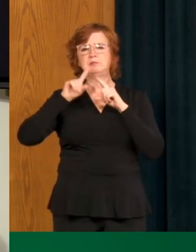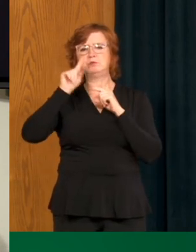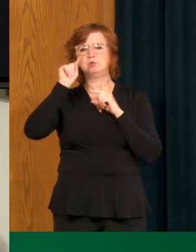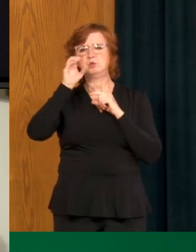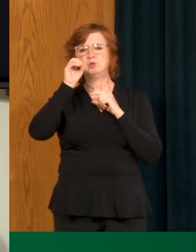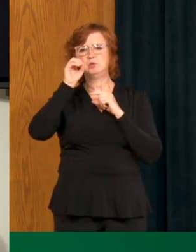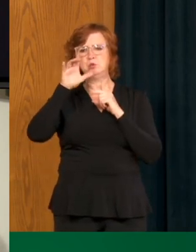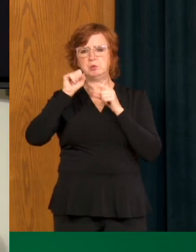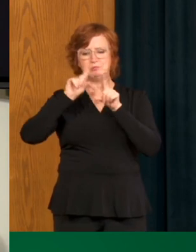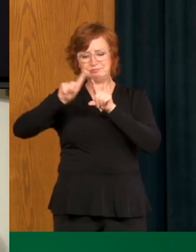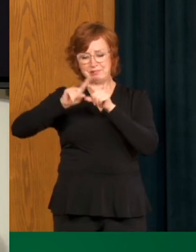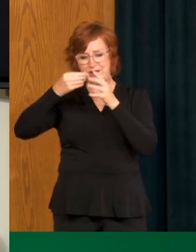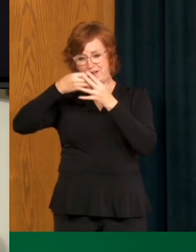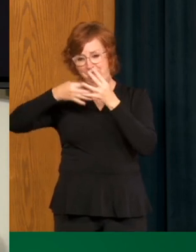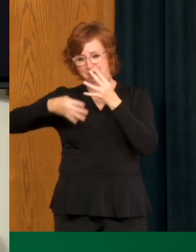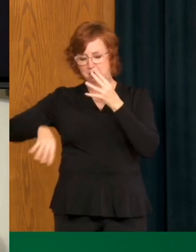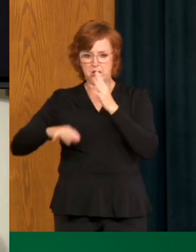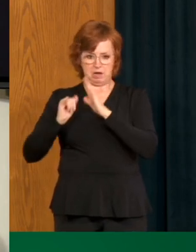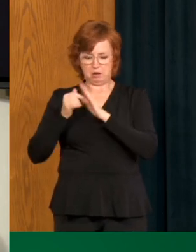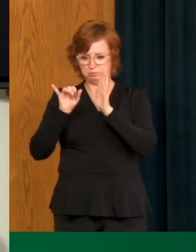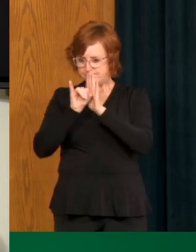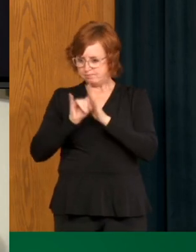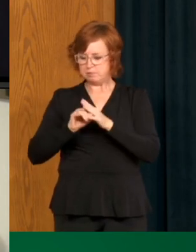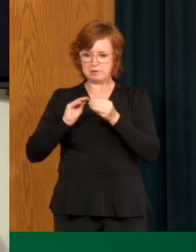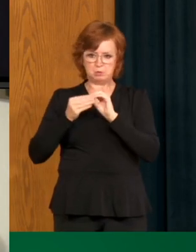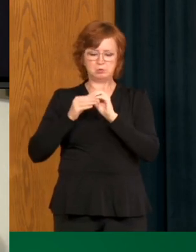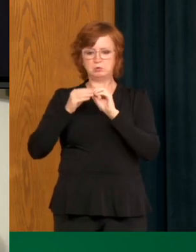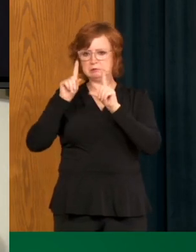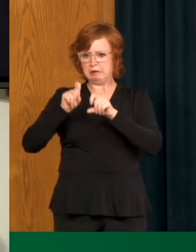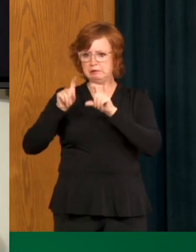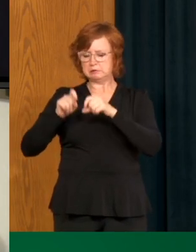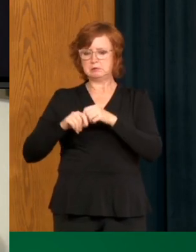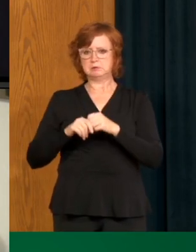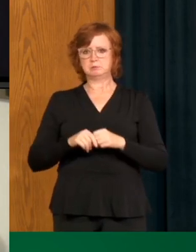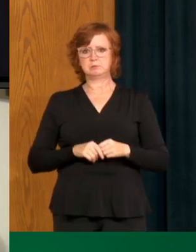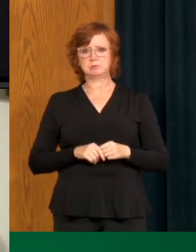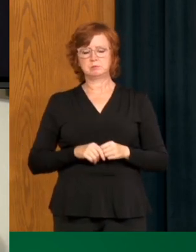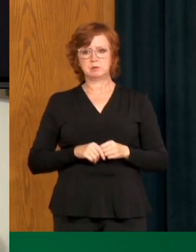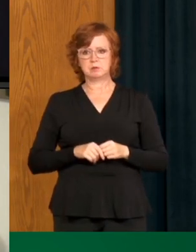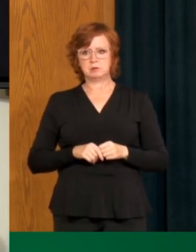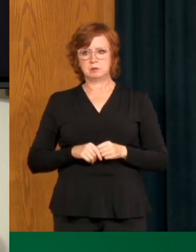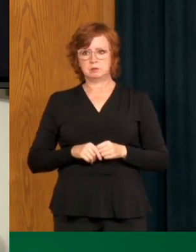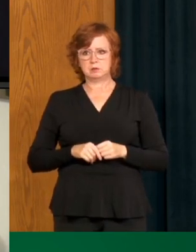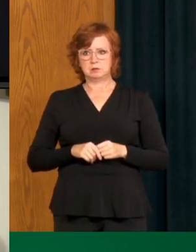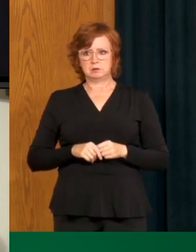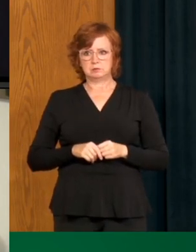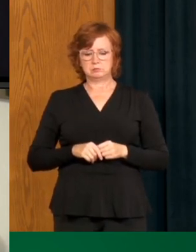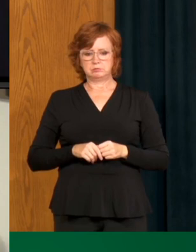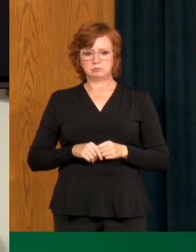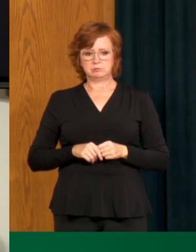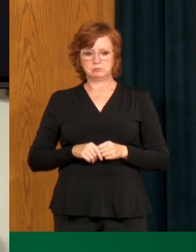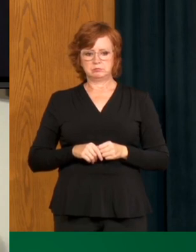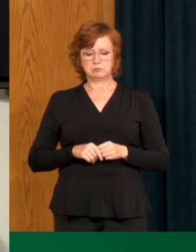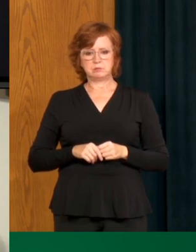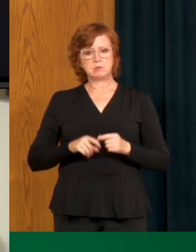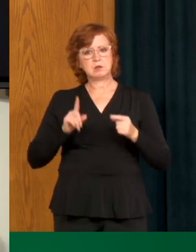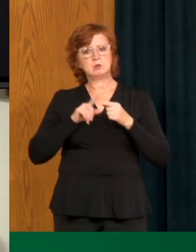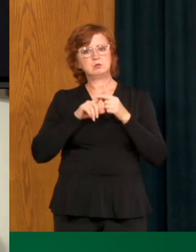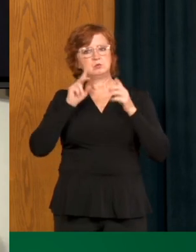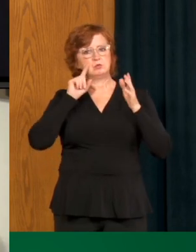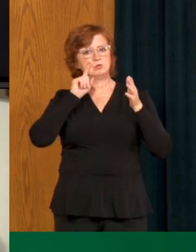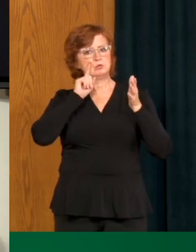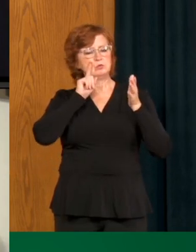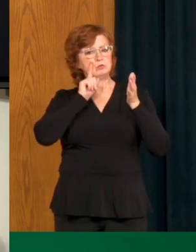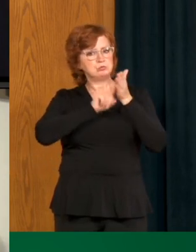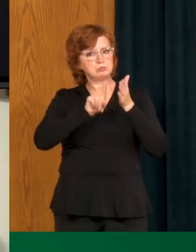context of transmission, uh, and testing rates and test positivity rate to understand what happened in the last two weeks and